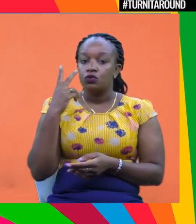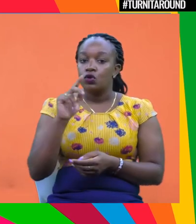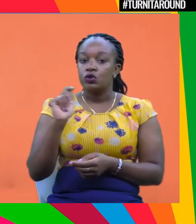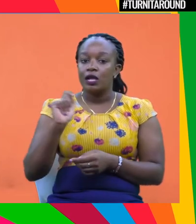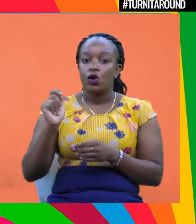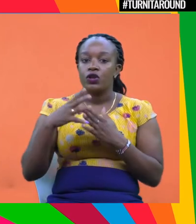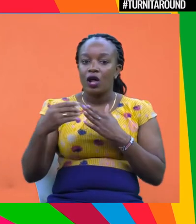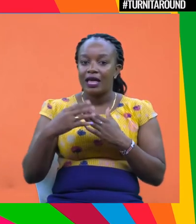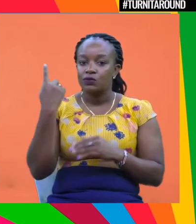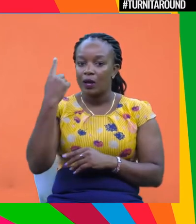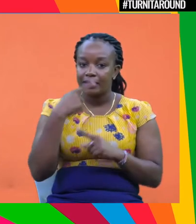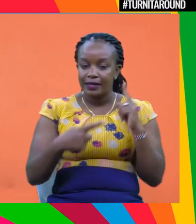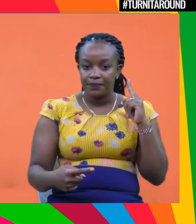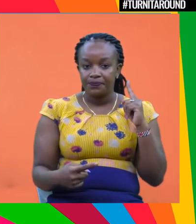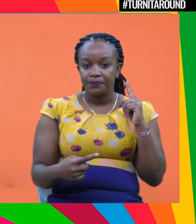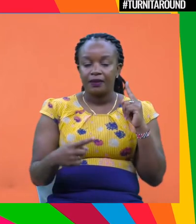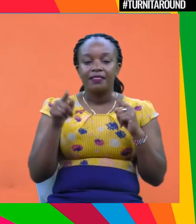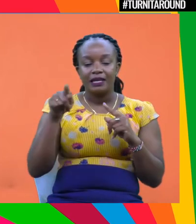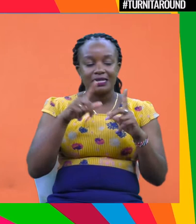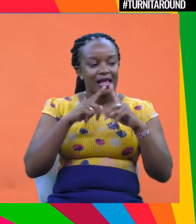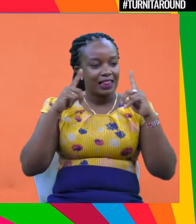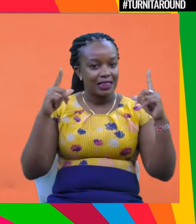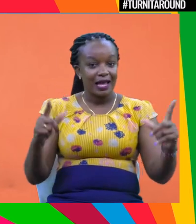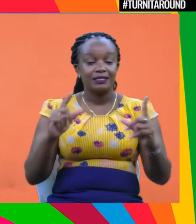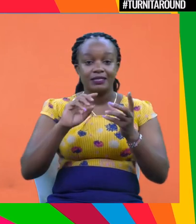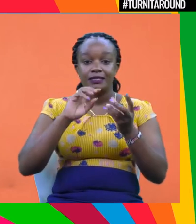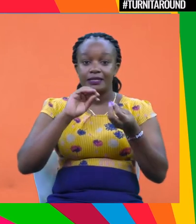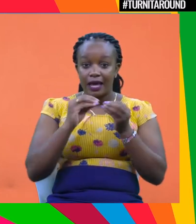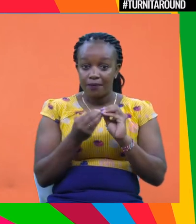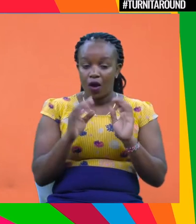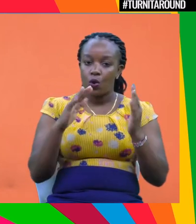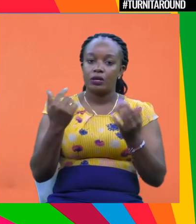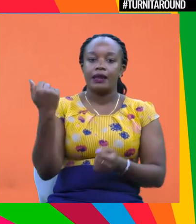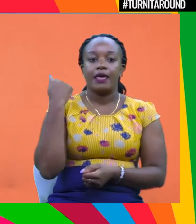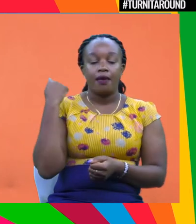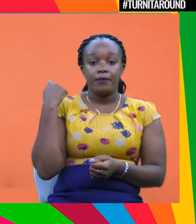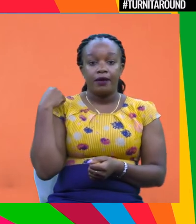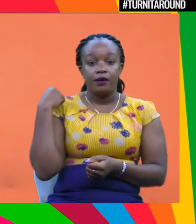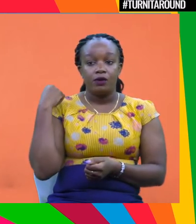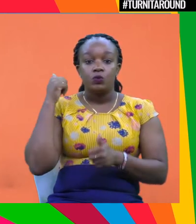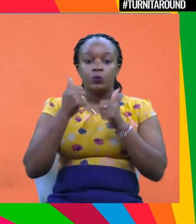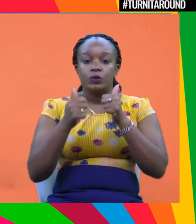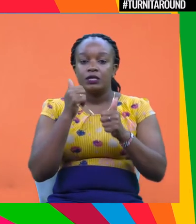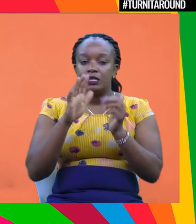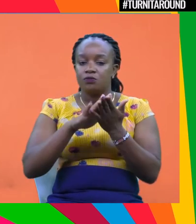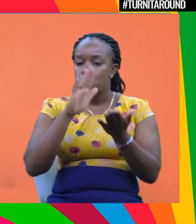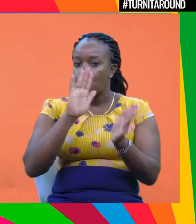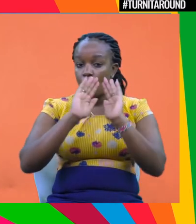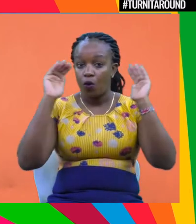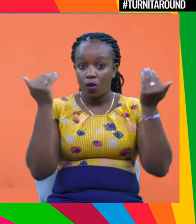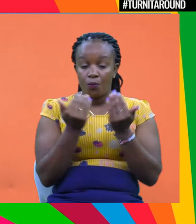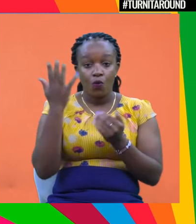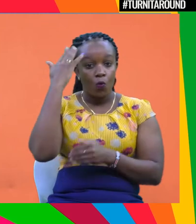dollars every year. It sounds like a very large number, but I would argue that it is within reach and it's very much doable.